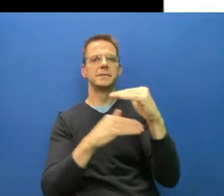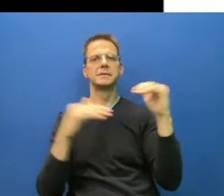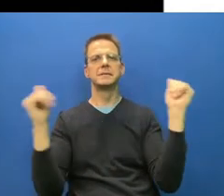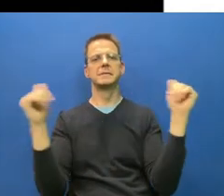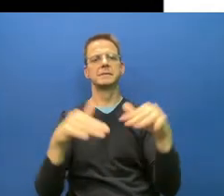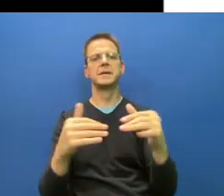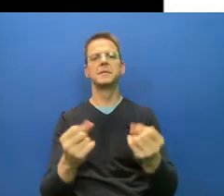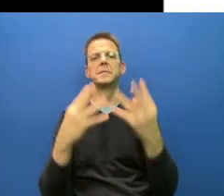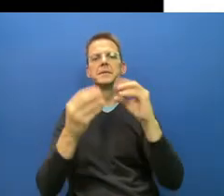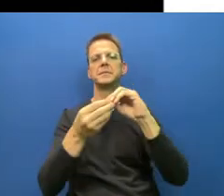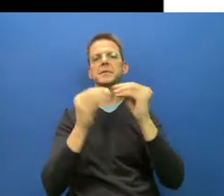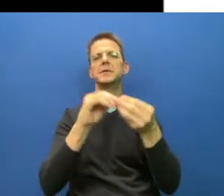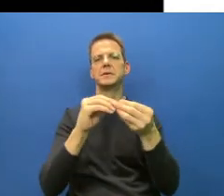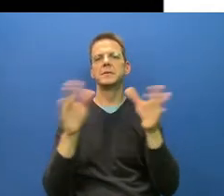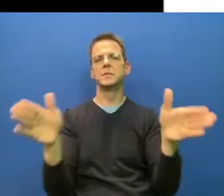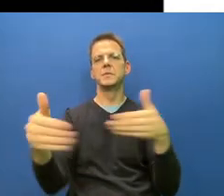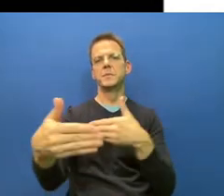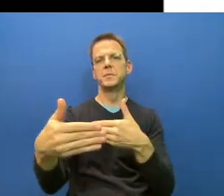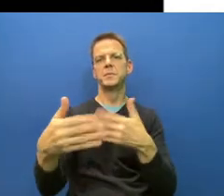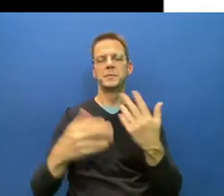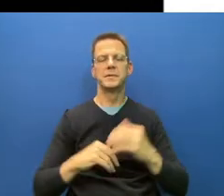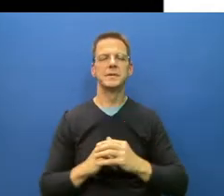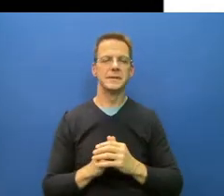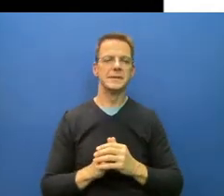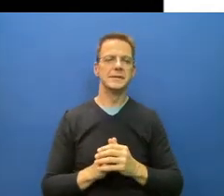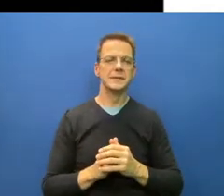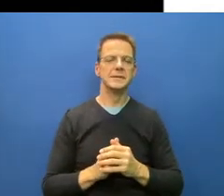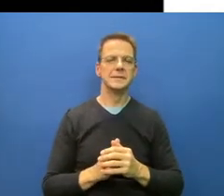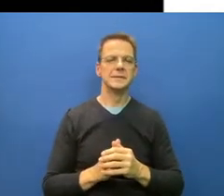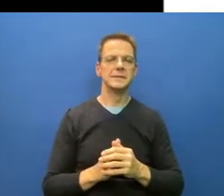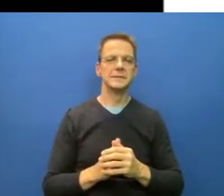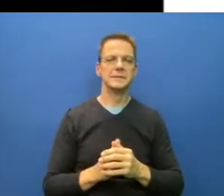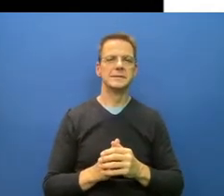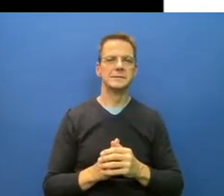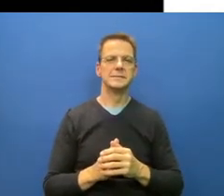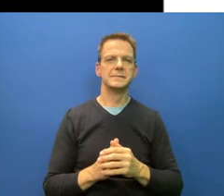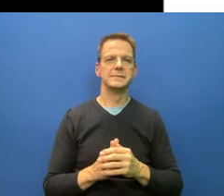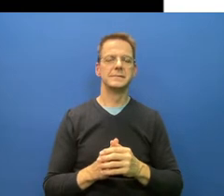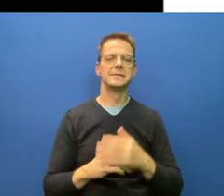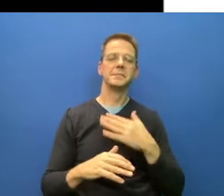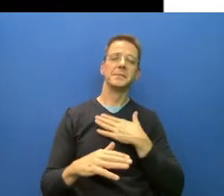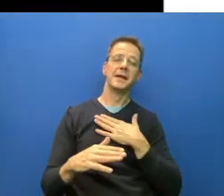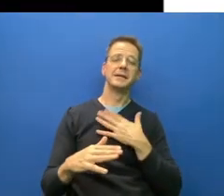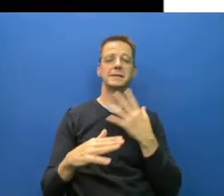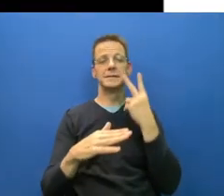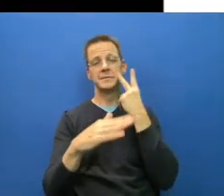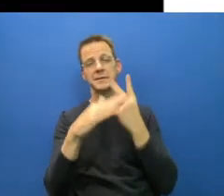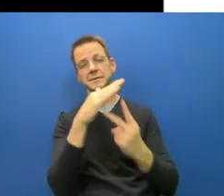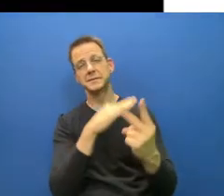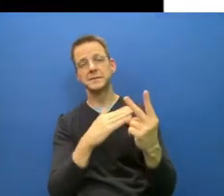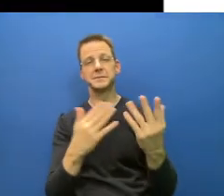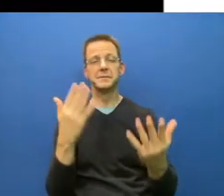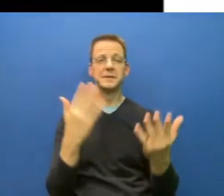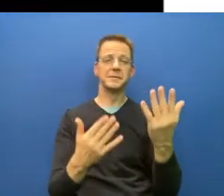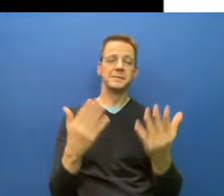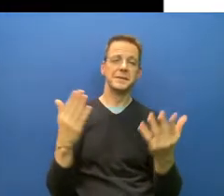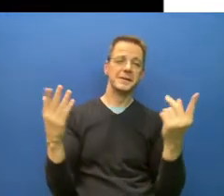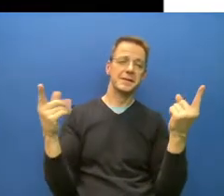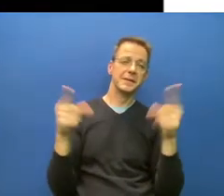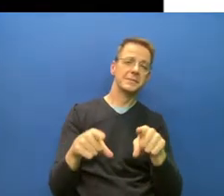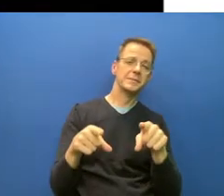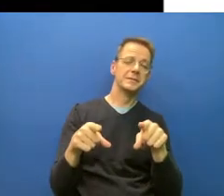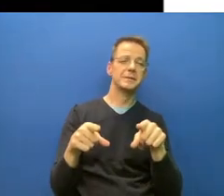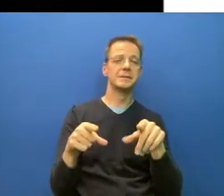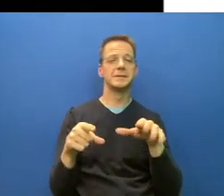brush projection, what can happen. So now cases are going down, halving every 16 days, our R is 0